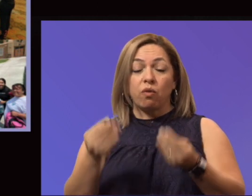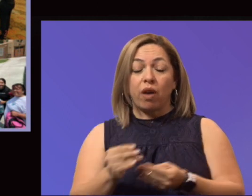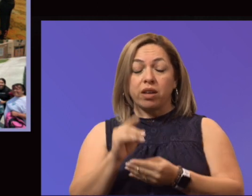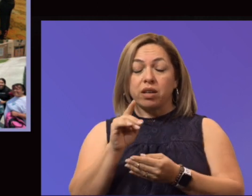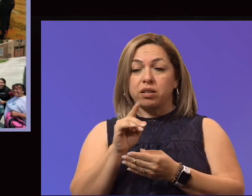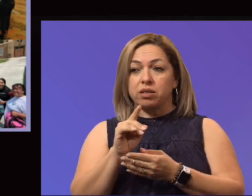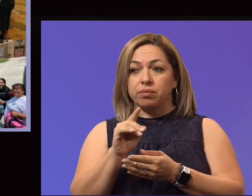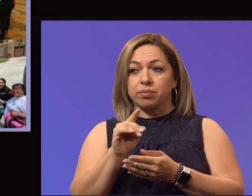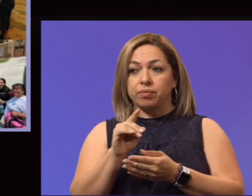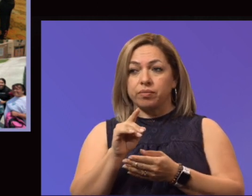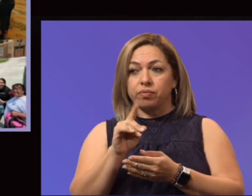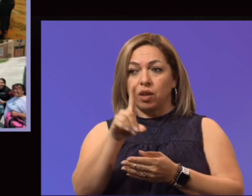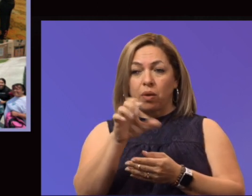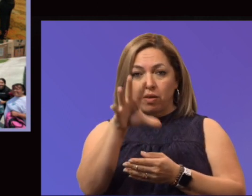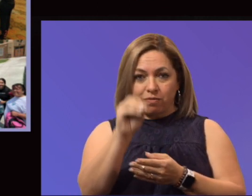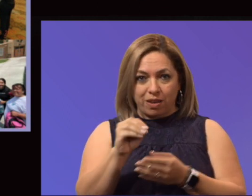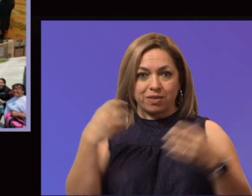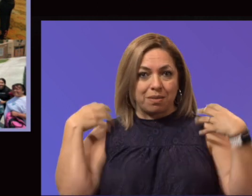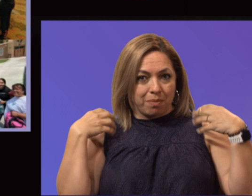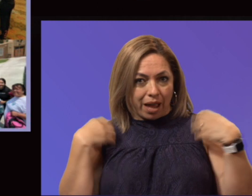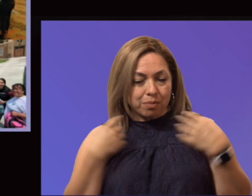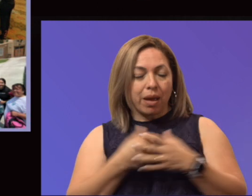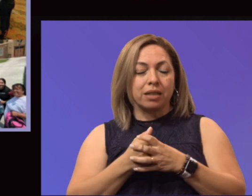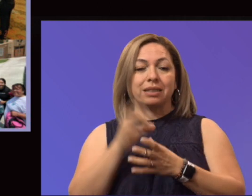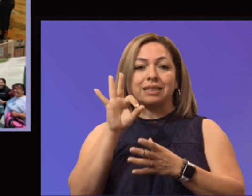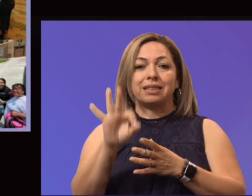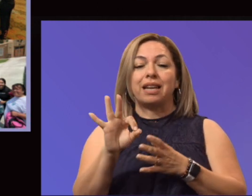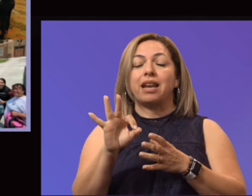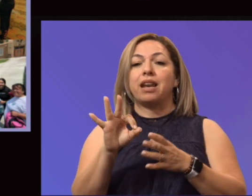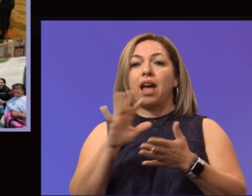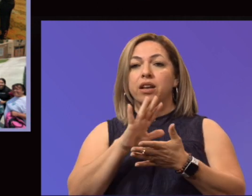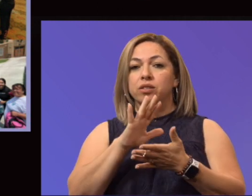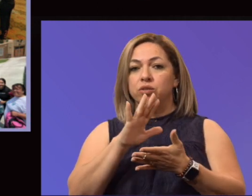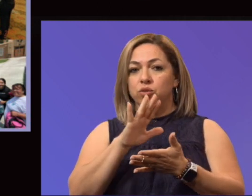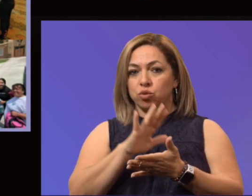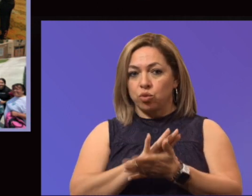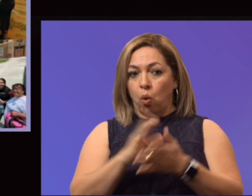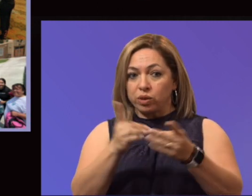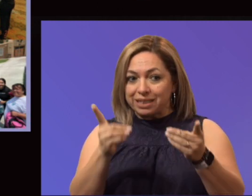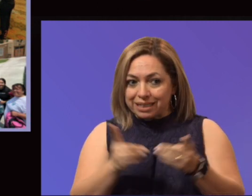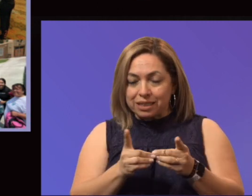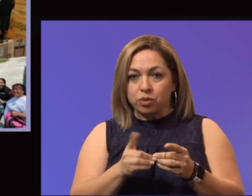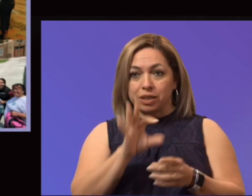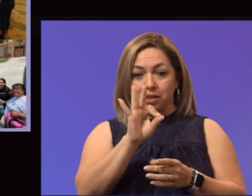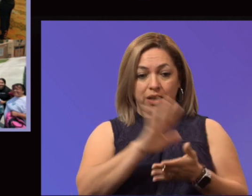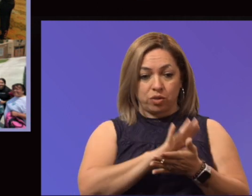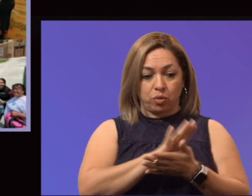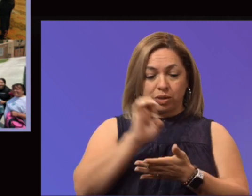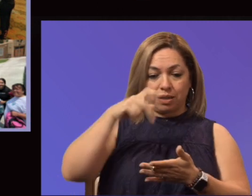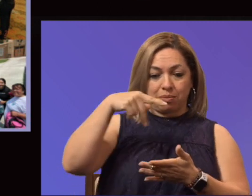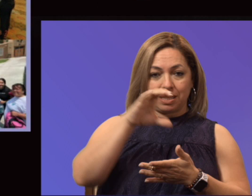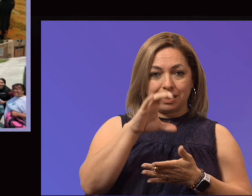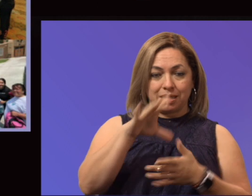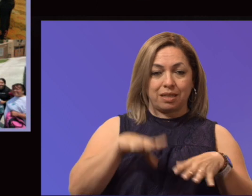19 elementary and middle schools across nine school districts received these backpacks. Nine of the schools are EPCC-adopted